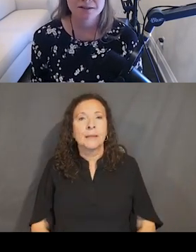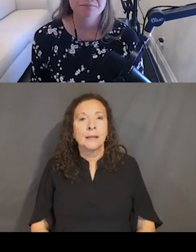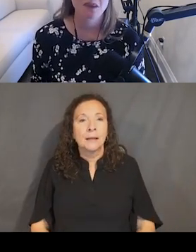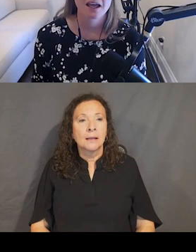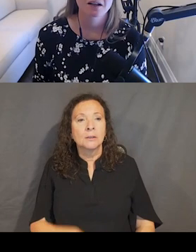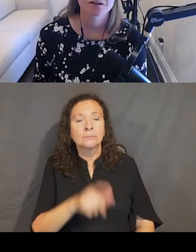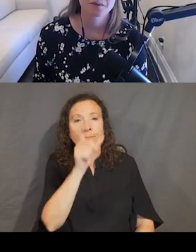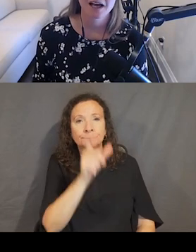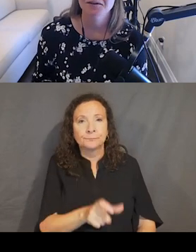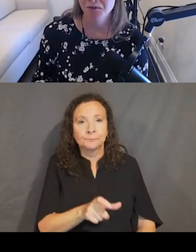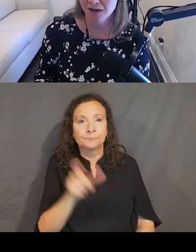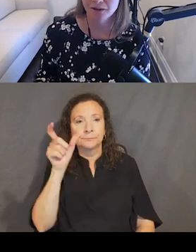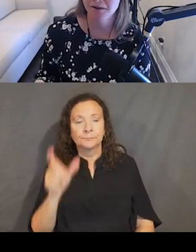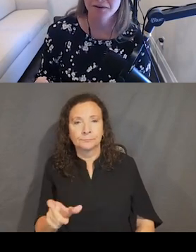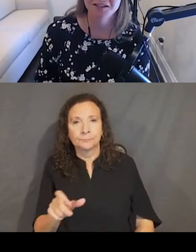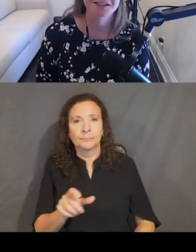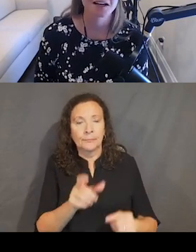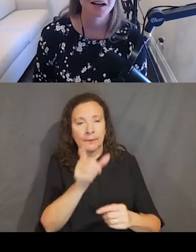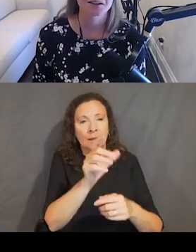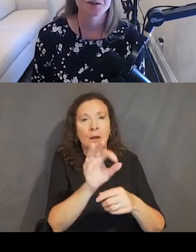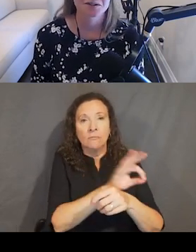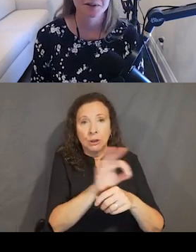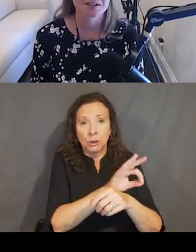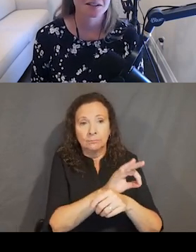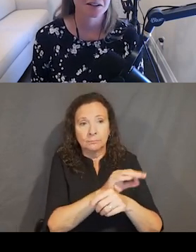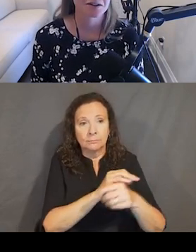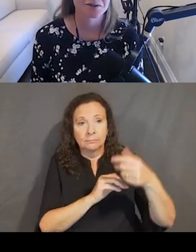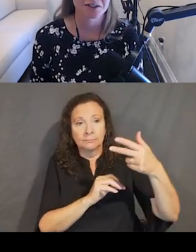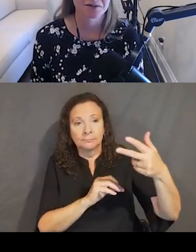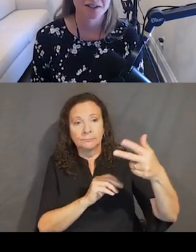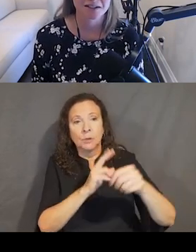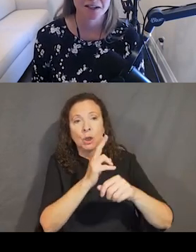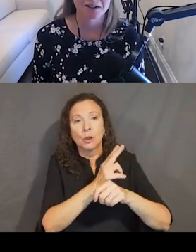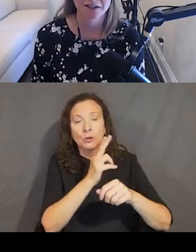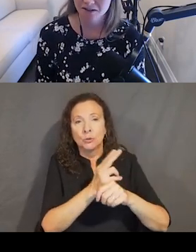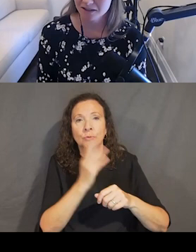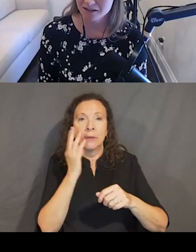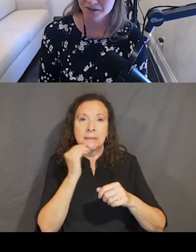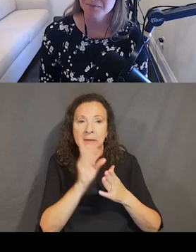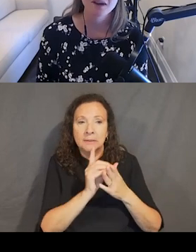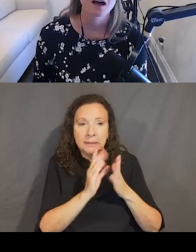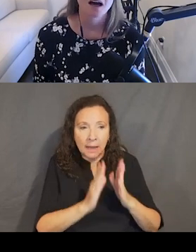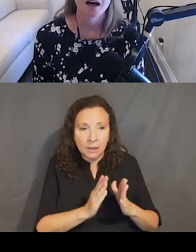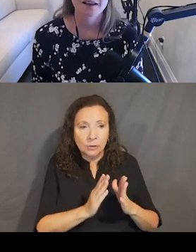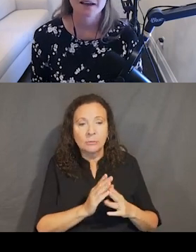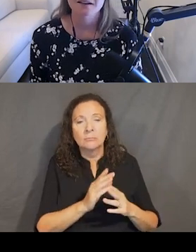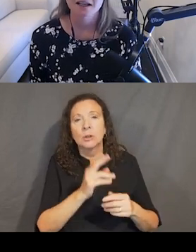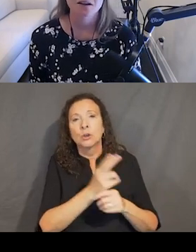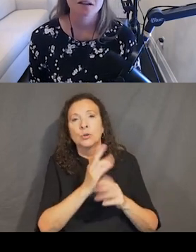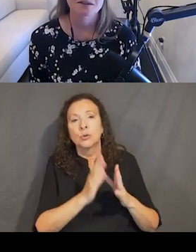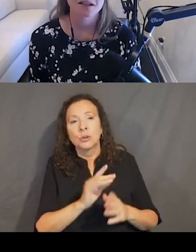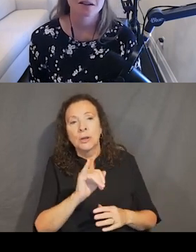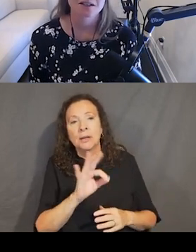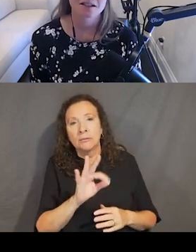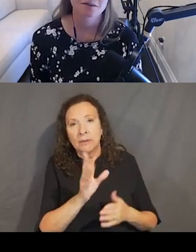is called function. And under it, we have the four, the three functions, user experience designer, user interface designer, and content designer. And then the